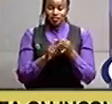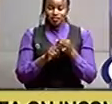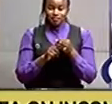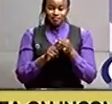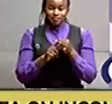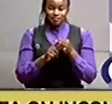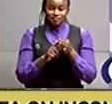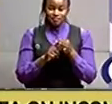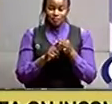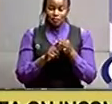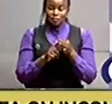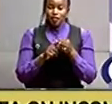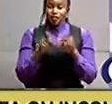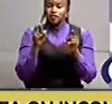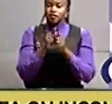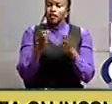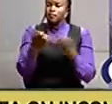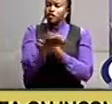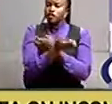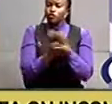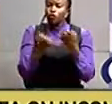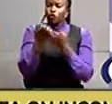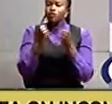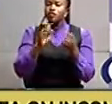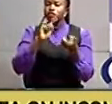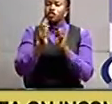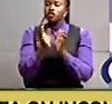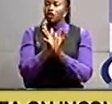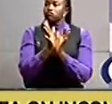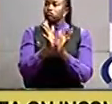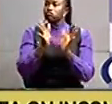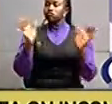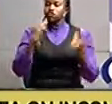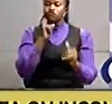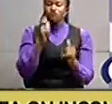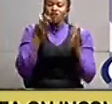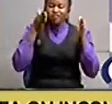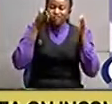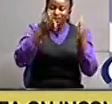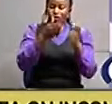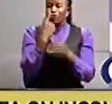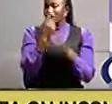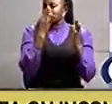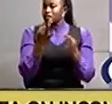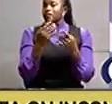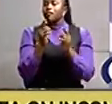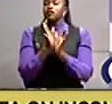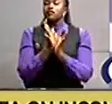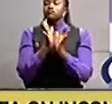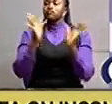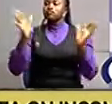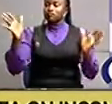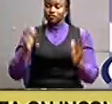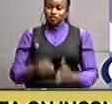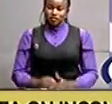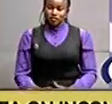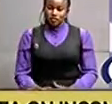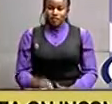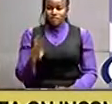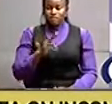thirdly diversifying the base of the economy by having more legs